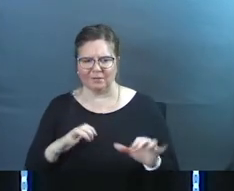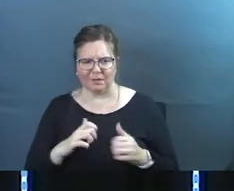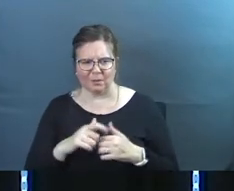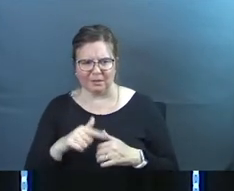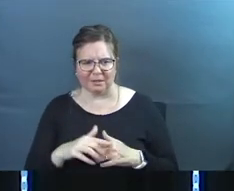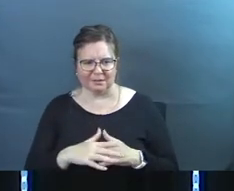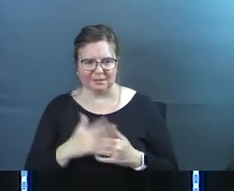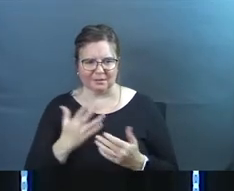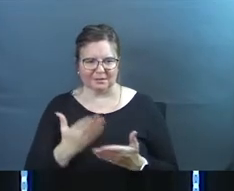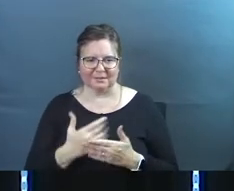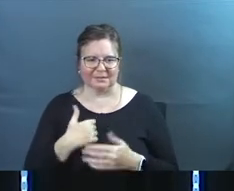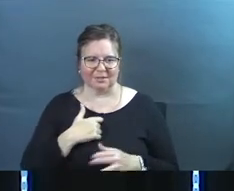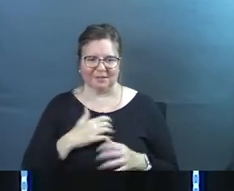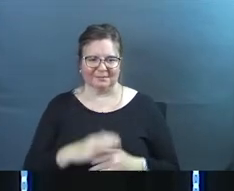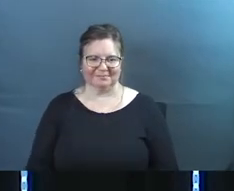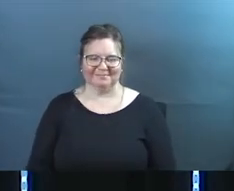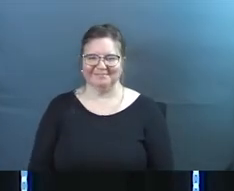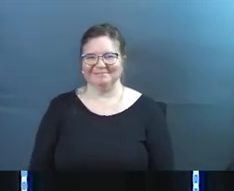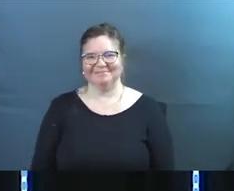done with this